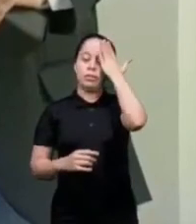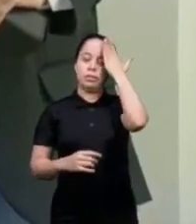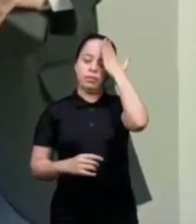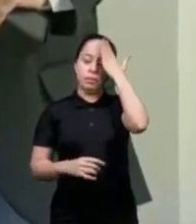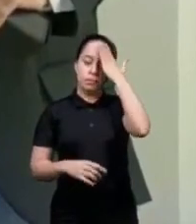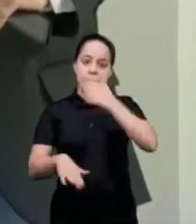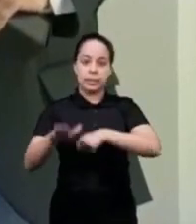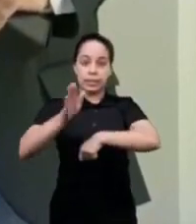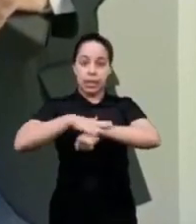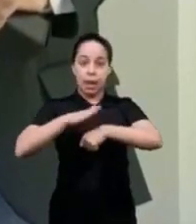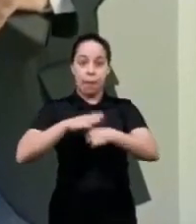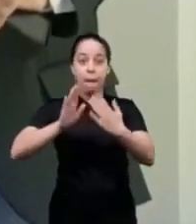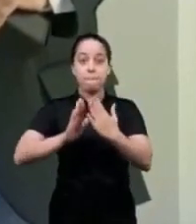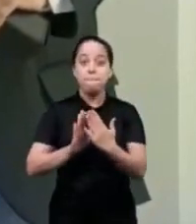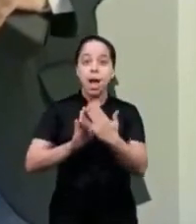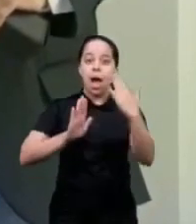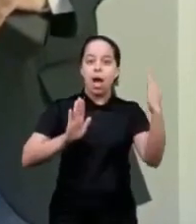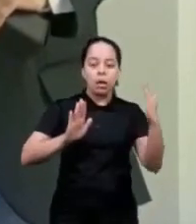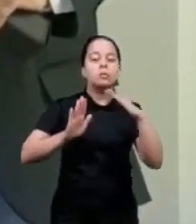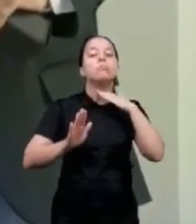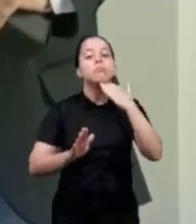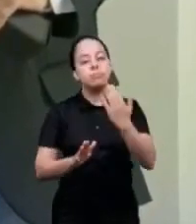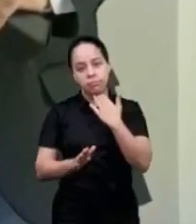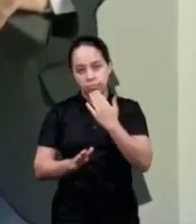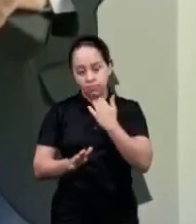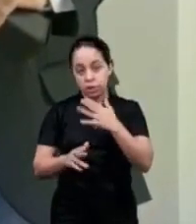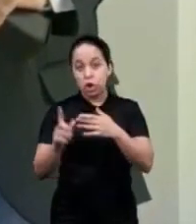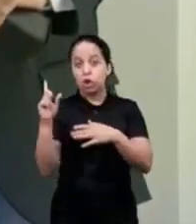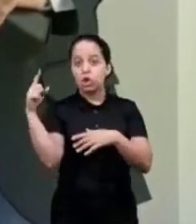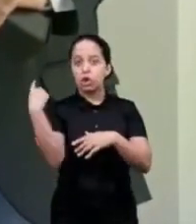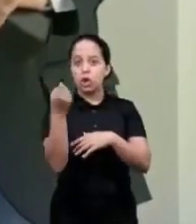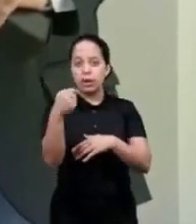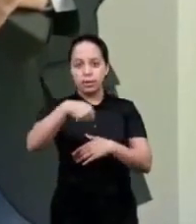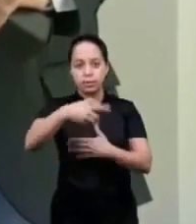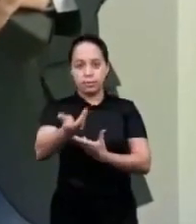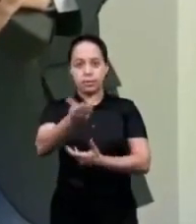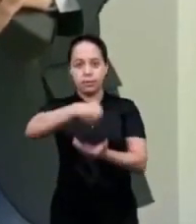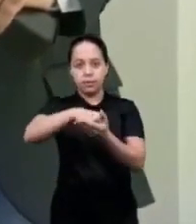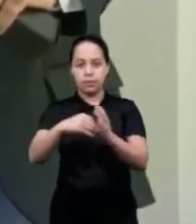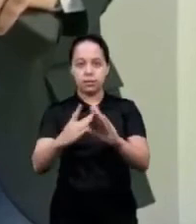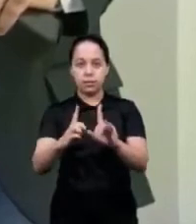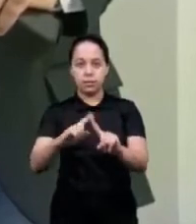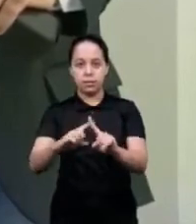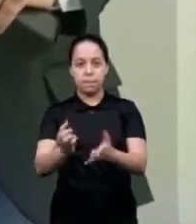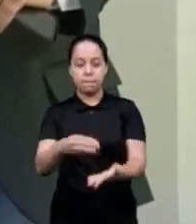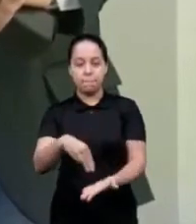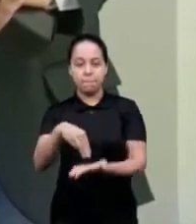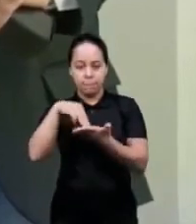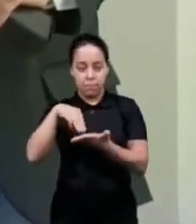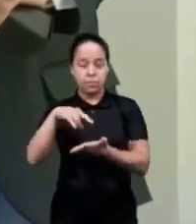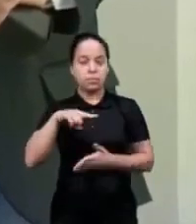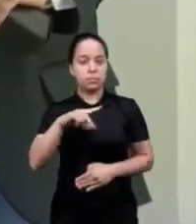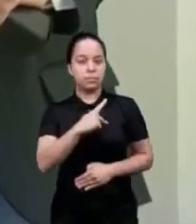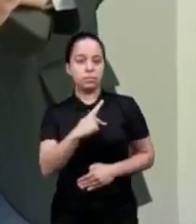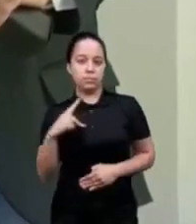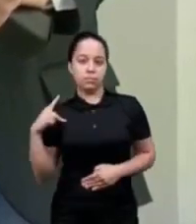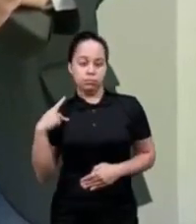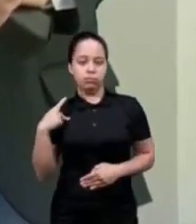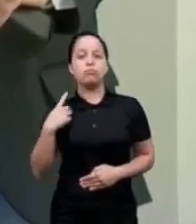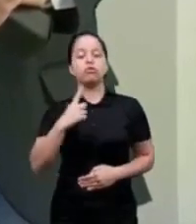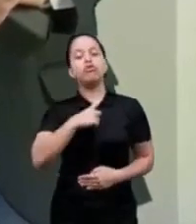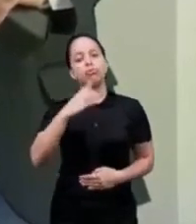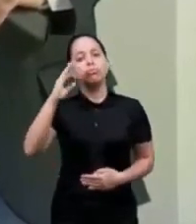know that the time is not ours therefore we understood Maranatha and our church our pastors